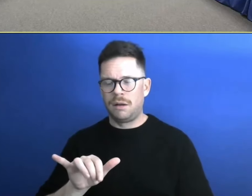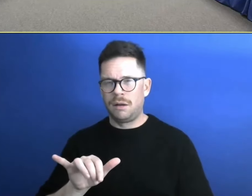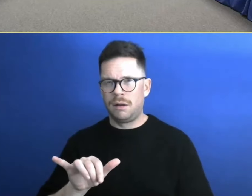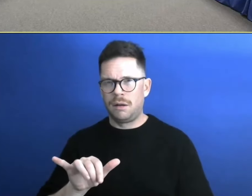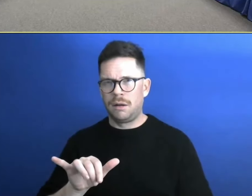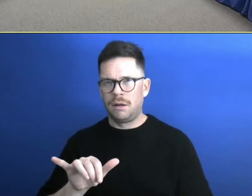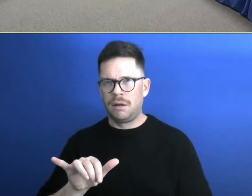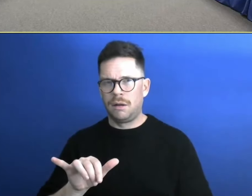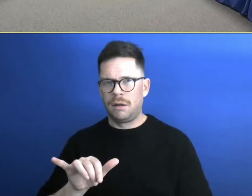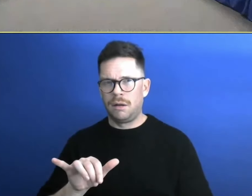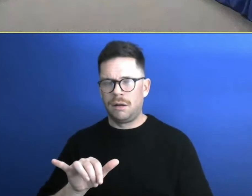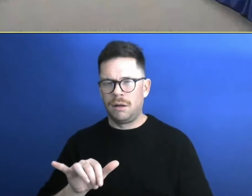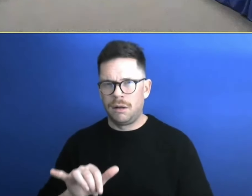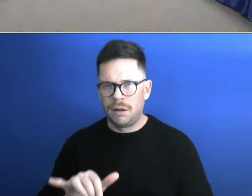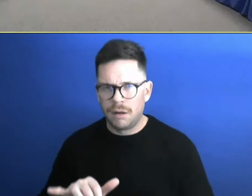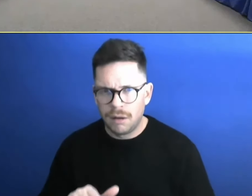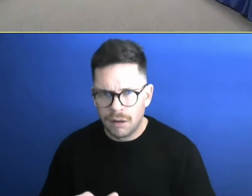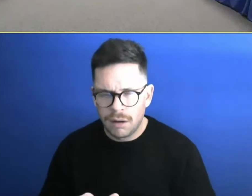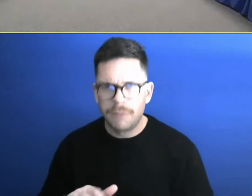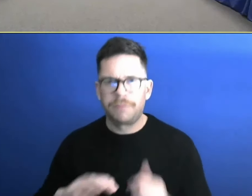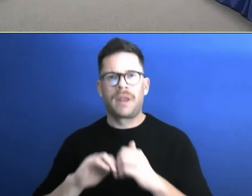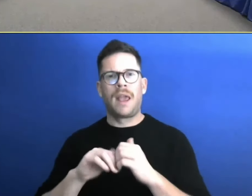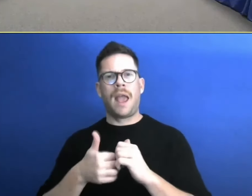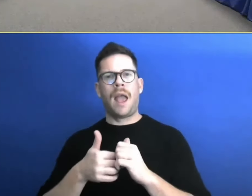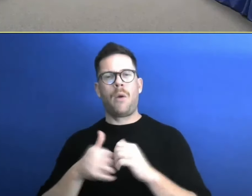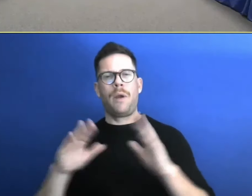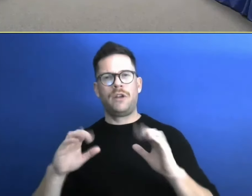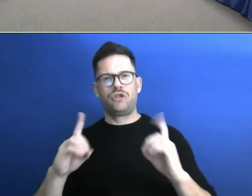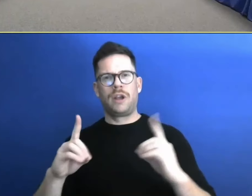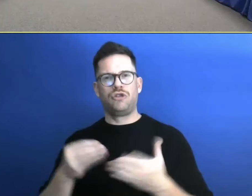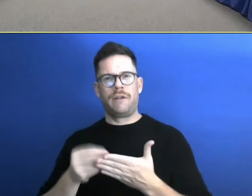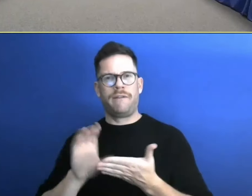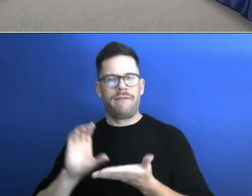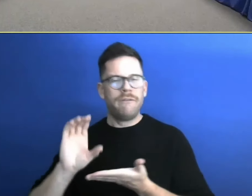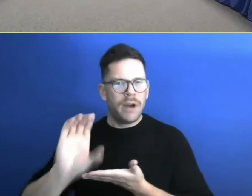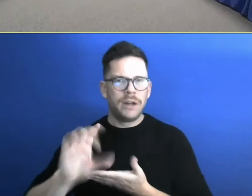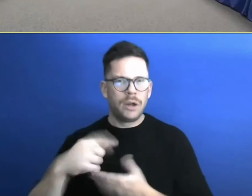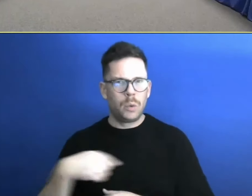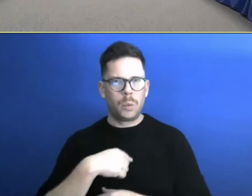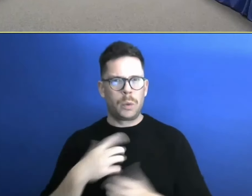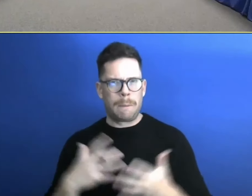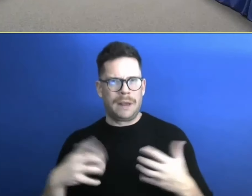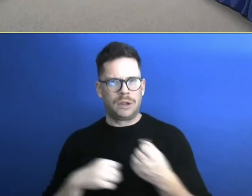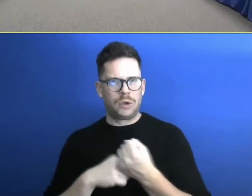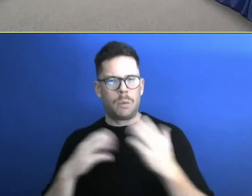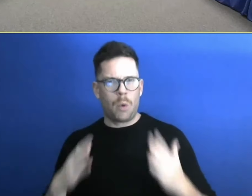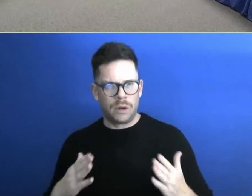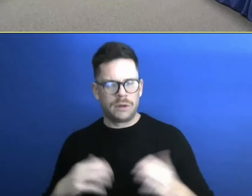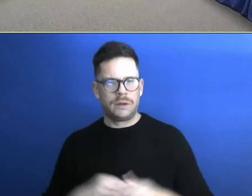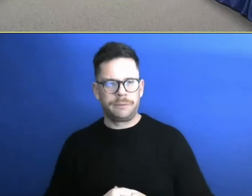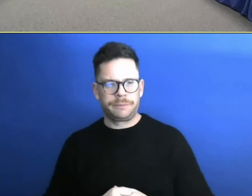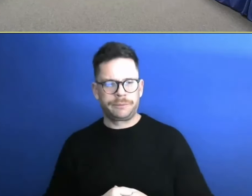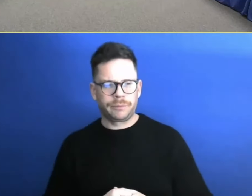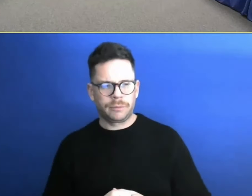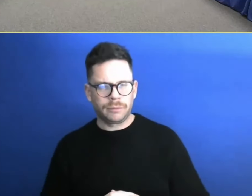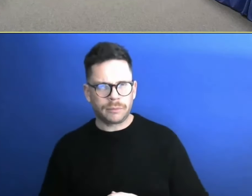because of the idea of how special education is private. Um, we're very big supporters of the public schools. Um, no, may not, however,